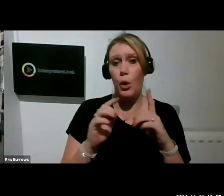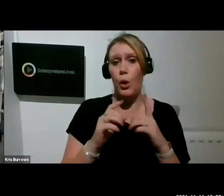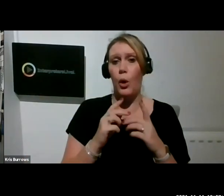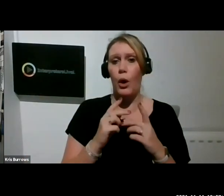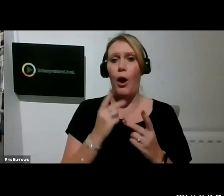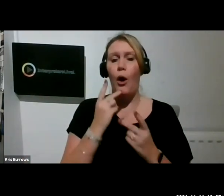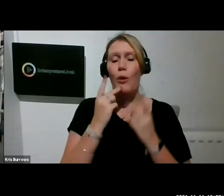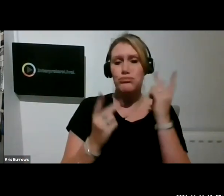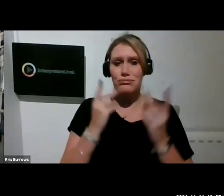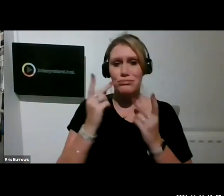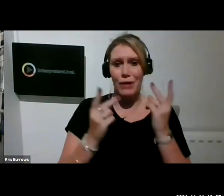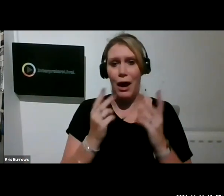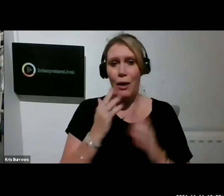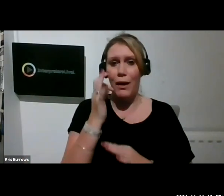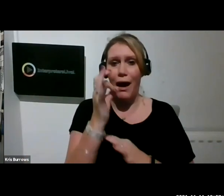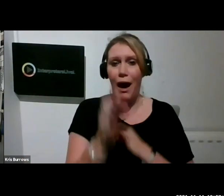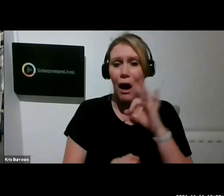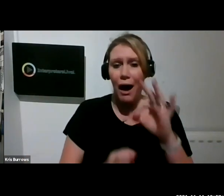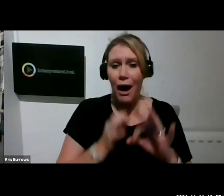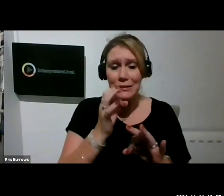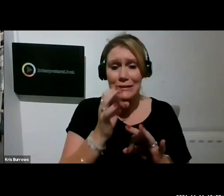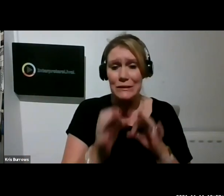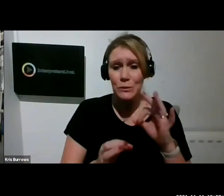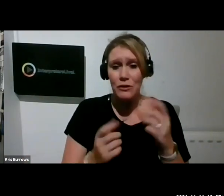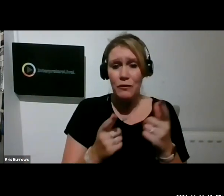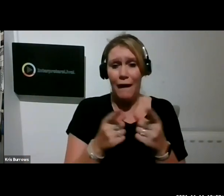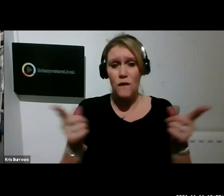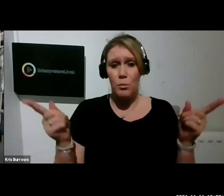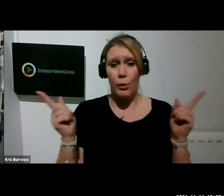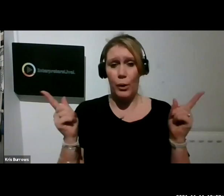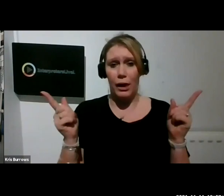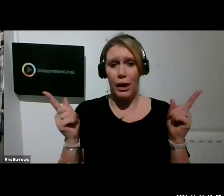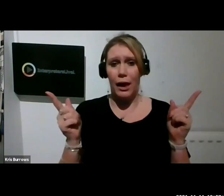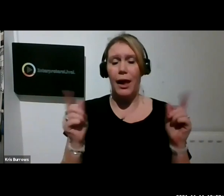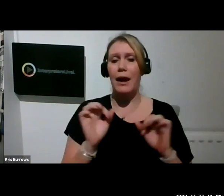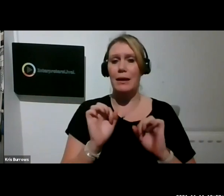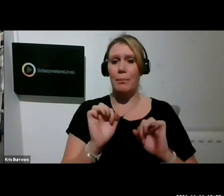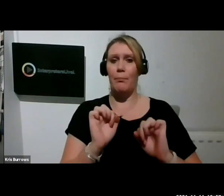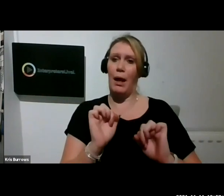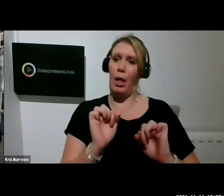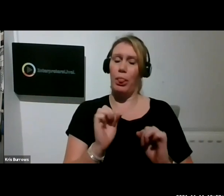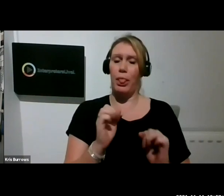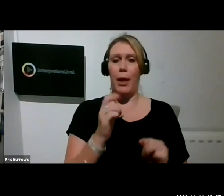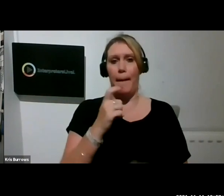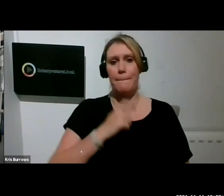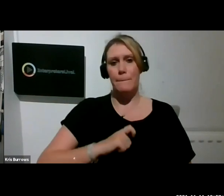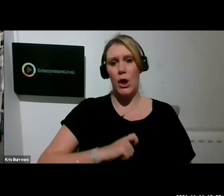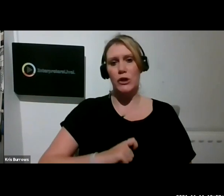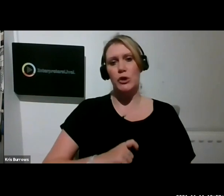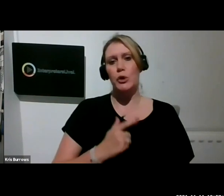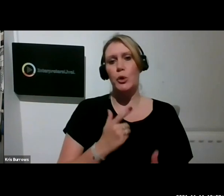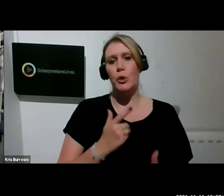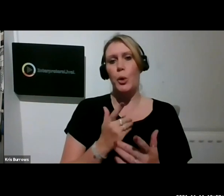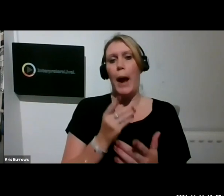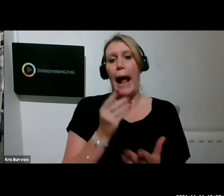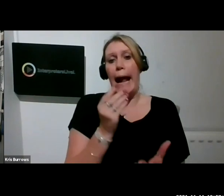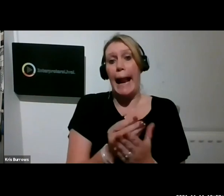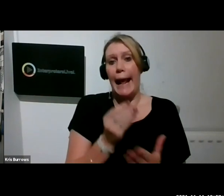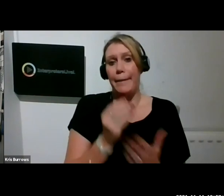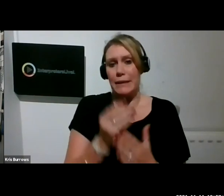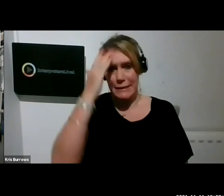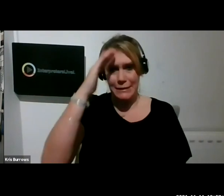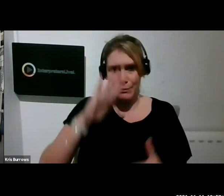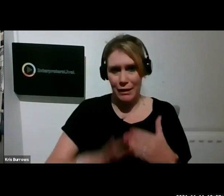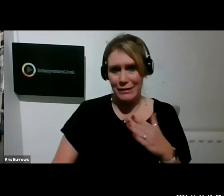everybody based on a personal independent claimant's experience and that's followed by a discussion with the composers and